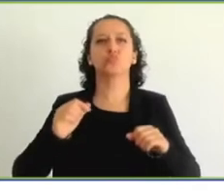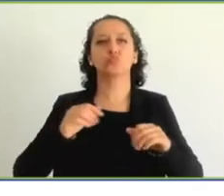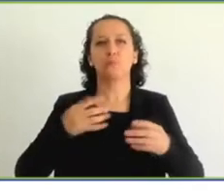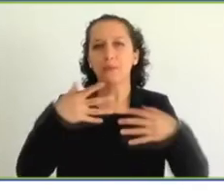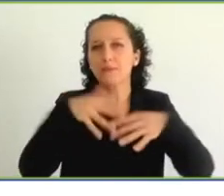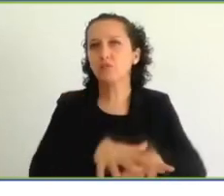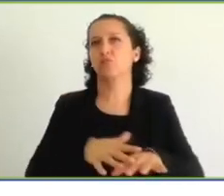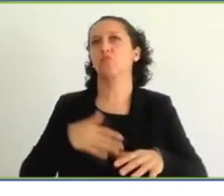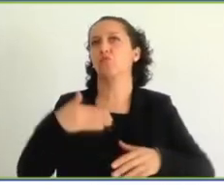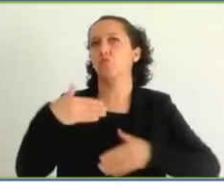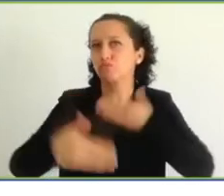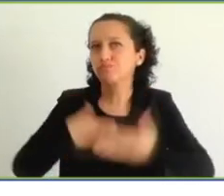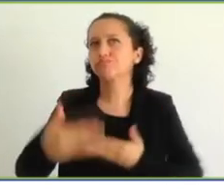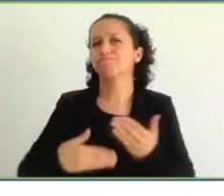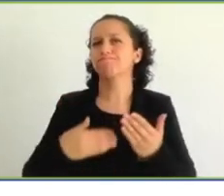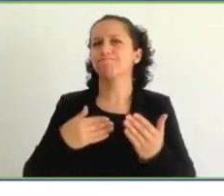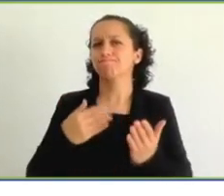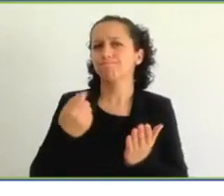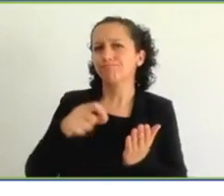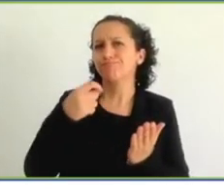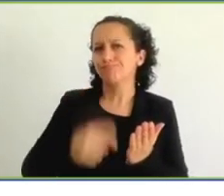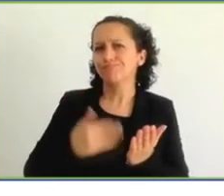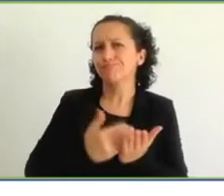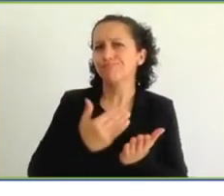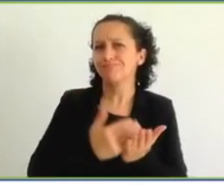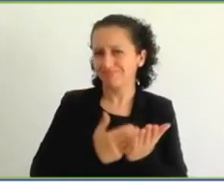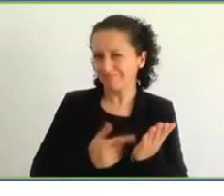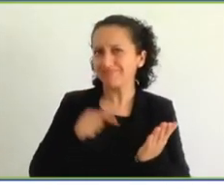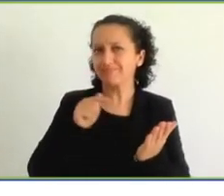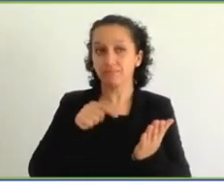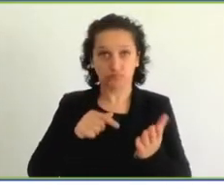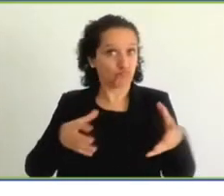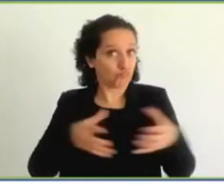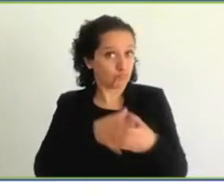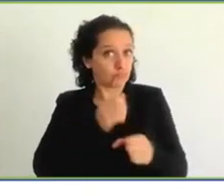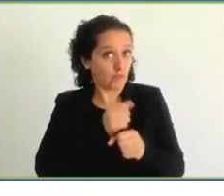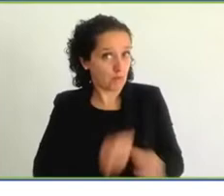week, that we will get your approval for the rules. We want to thank Mr.